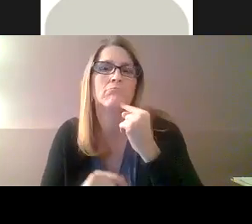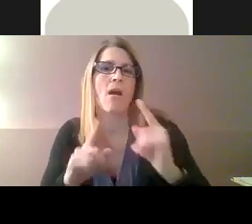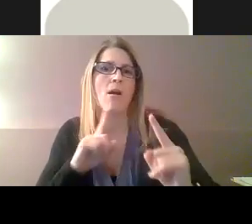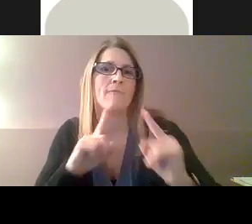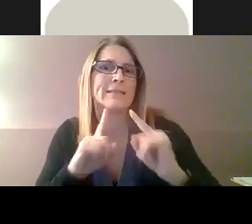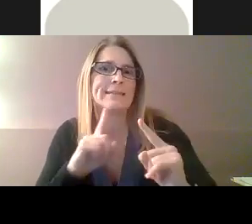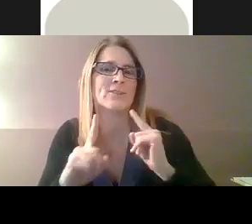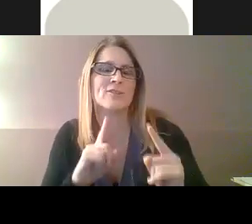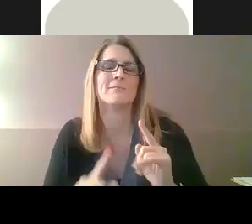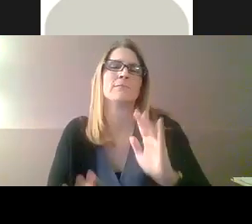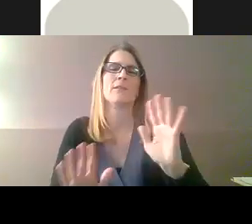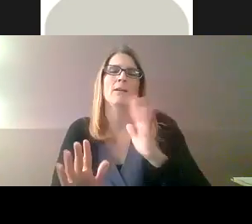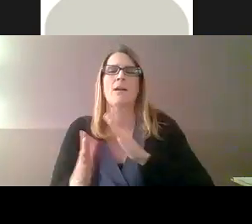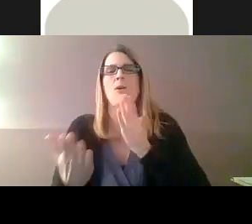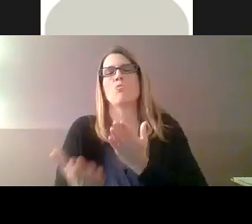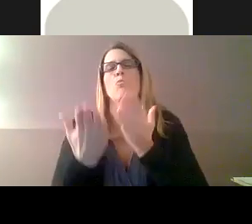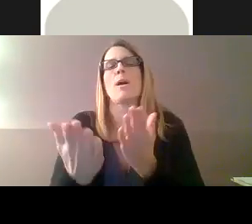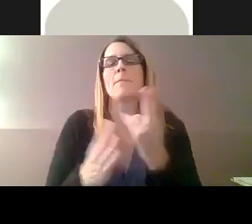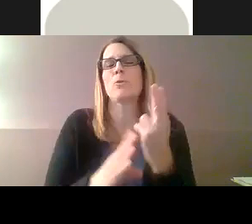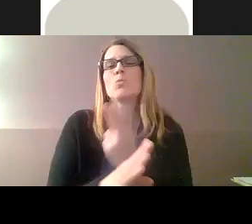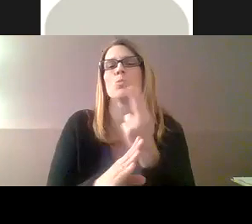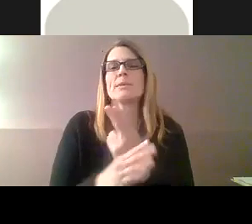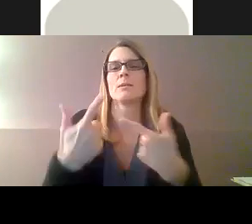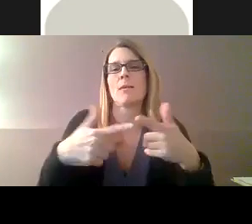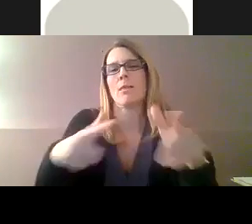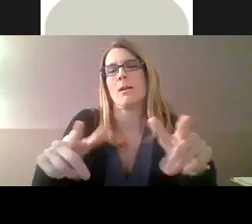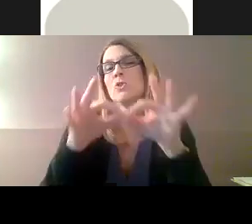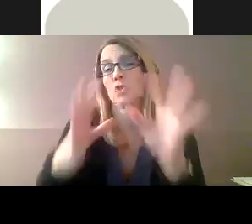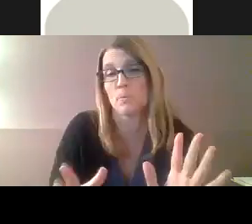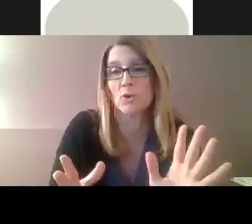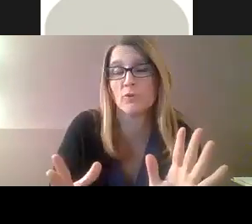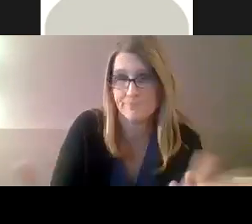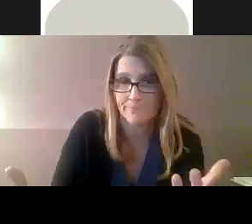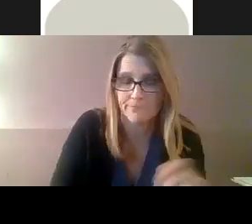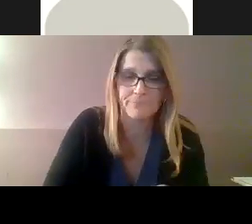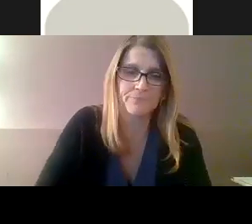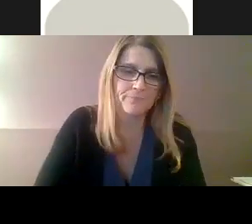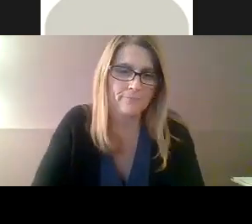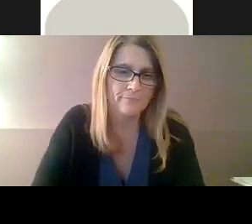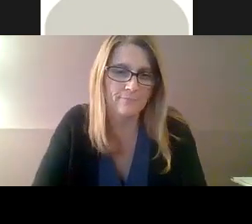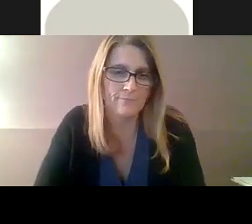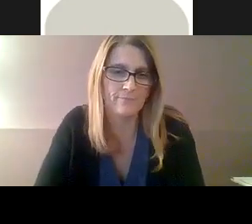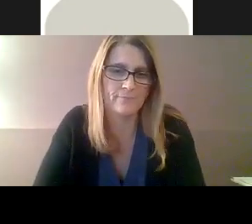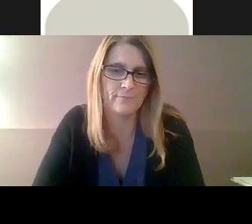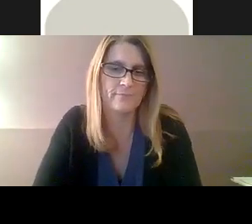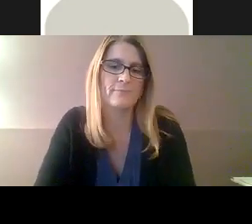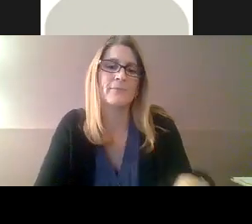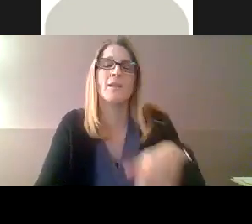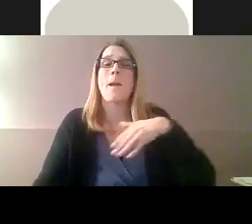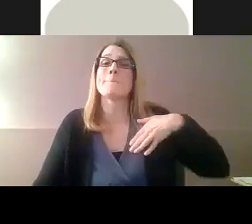conversation, but not a serious in-depth conversation. I would recommend using an interpreter for those situations.